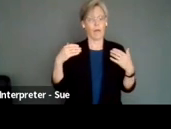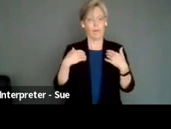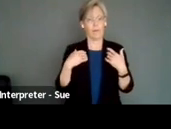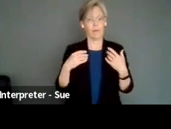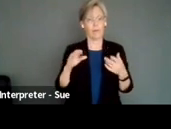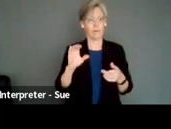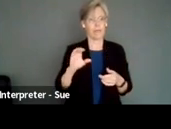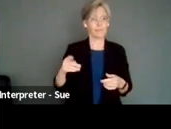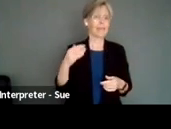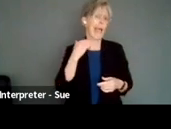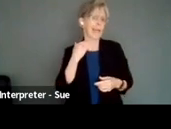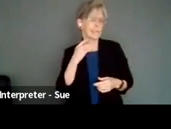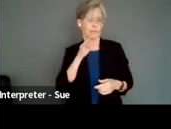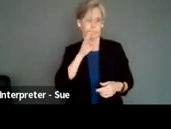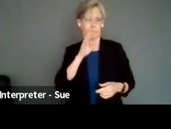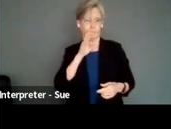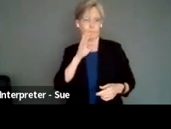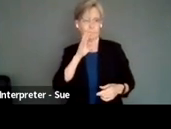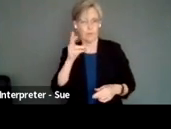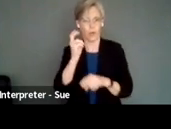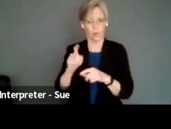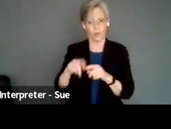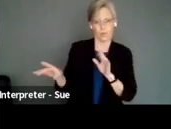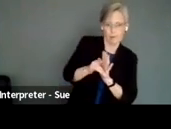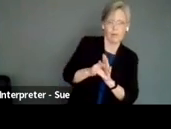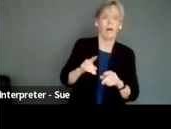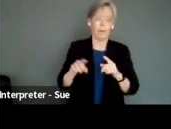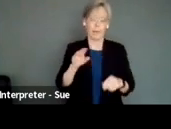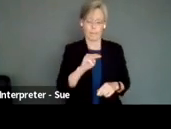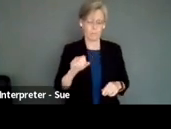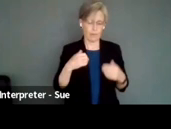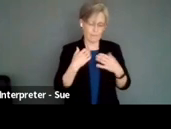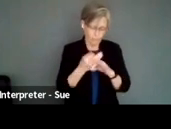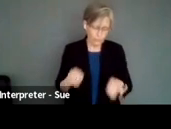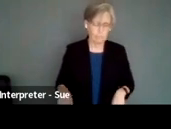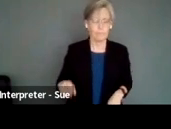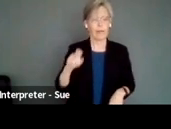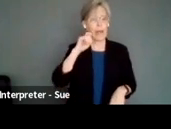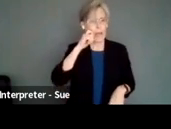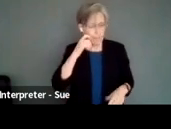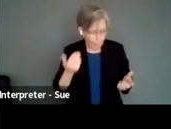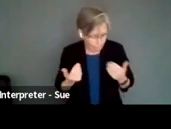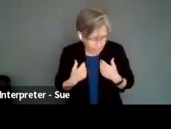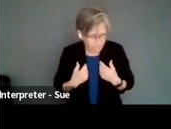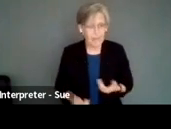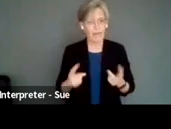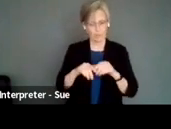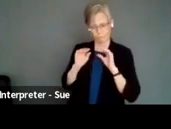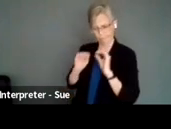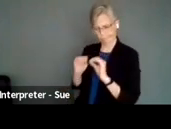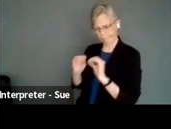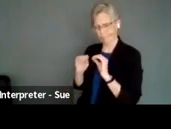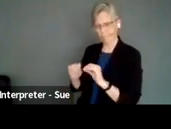unquote, the CP accent. But so that but there are free ones available, Microsoft has one, Apple has one, and you just have to train them, it's a